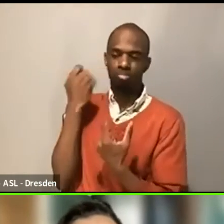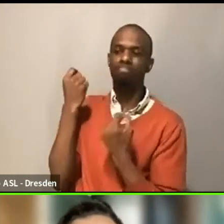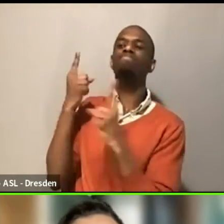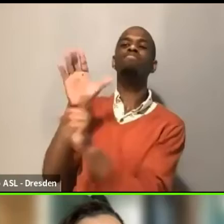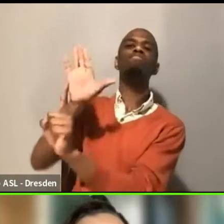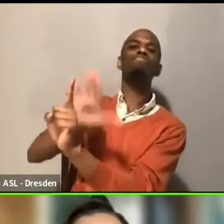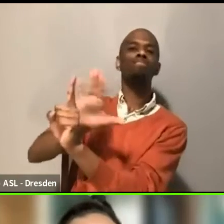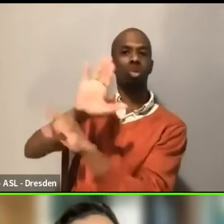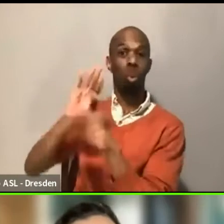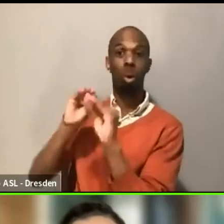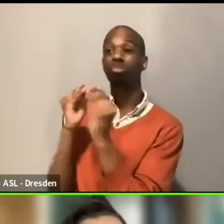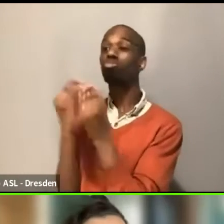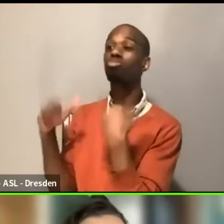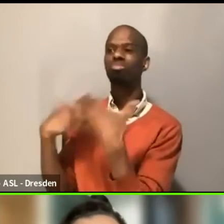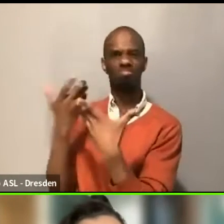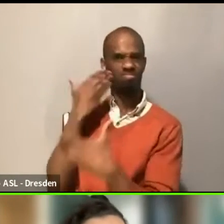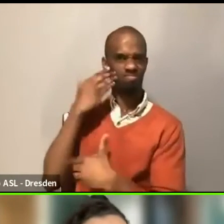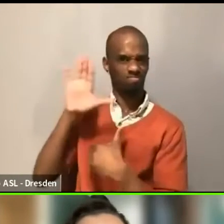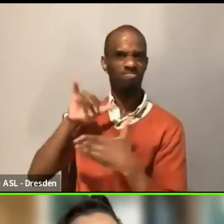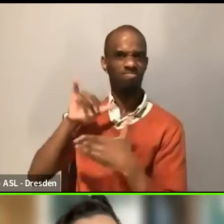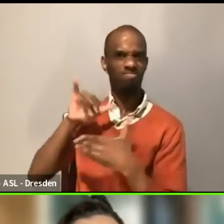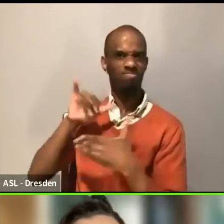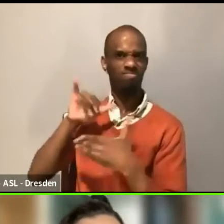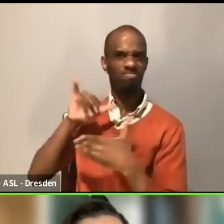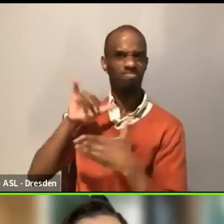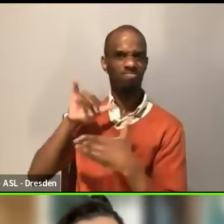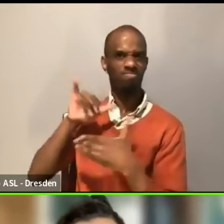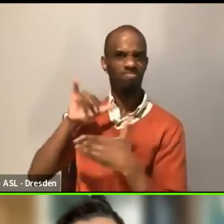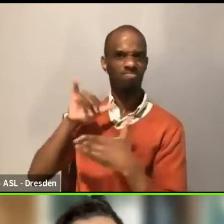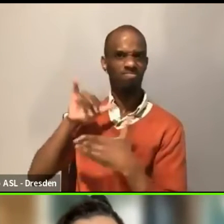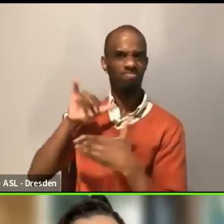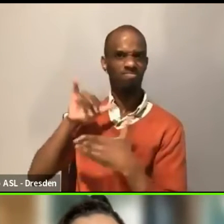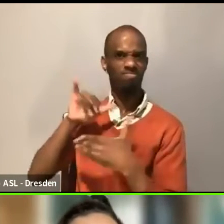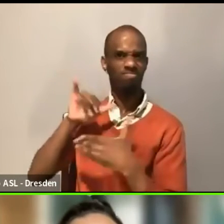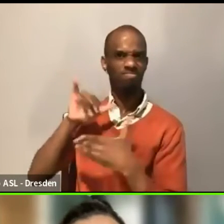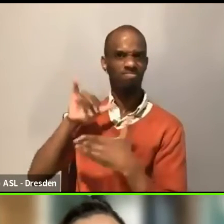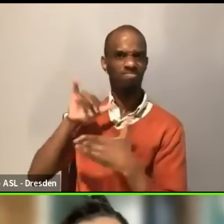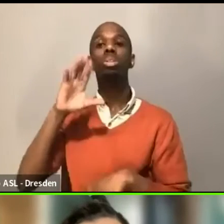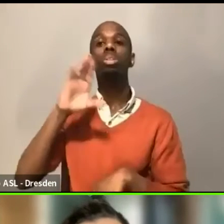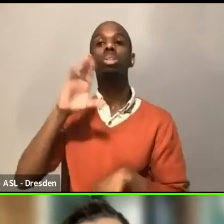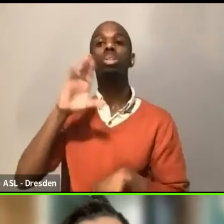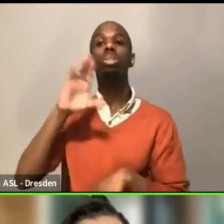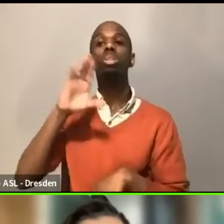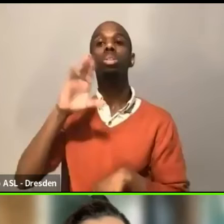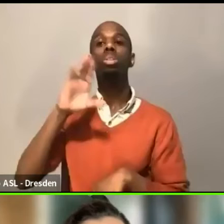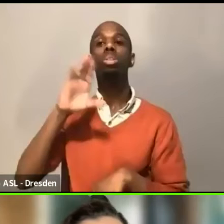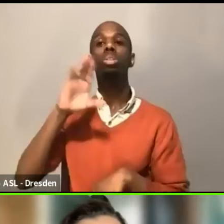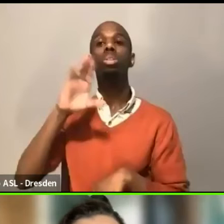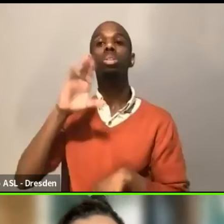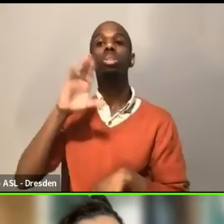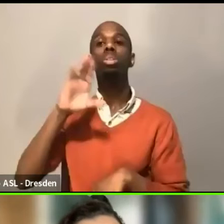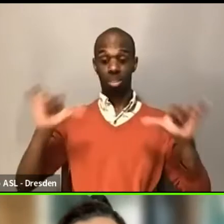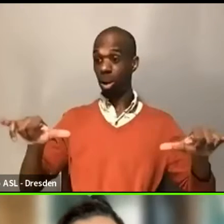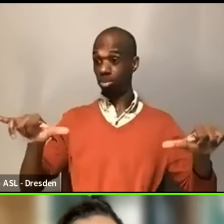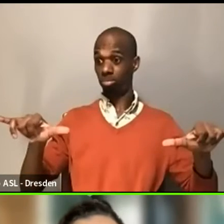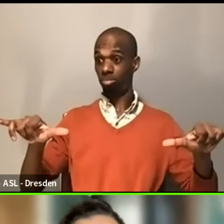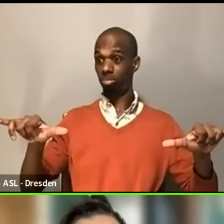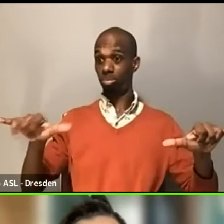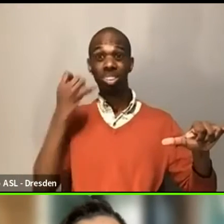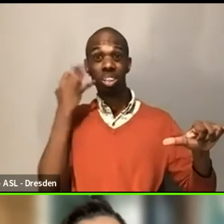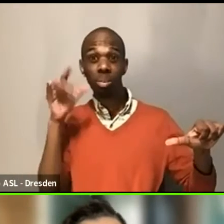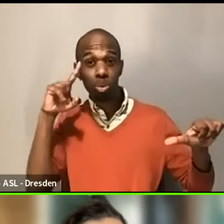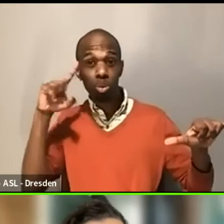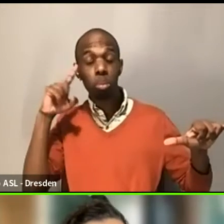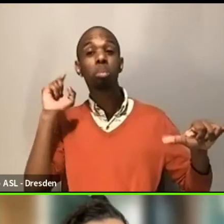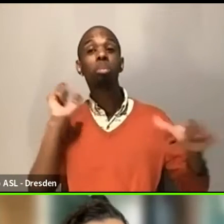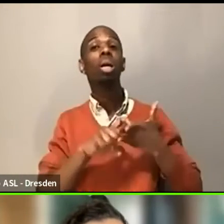a caregiving fund. Like nothing else will change. Like schedule stays like everything stays the same, but we're just doing that then do that, you know? Uh, and once again, it